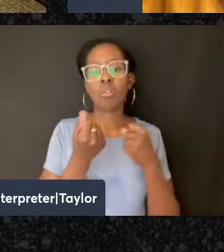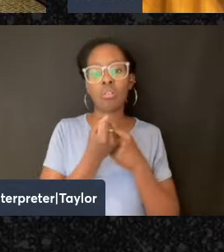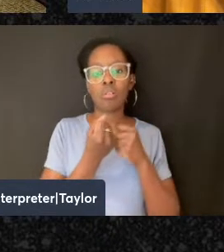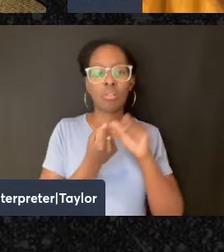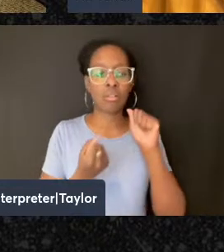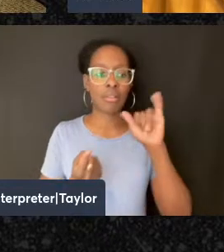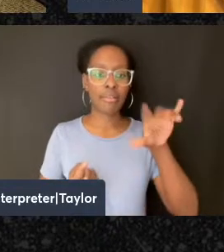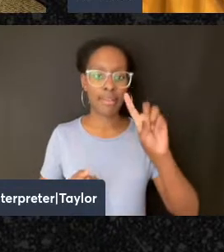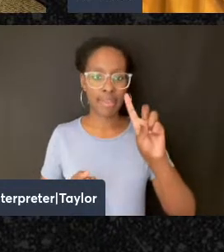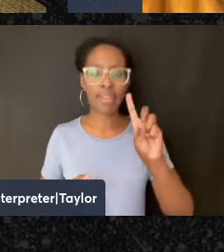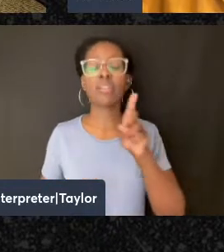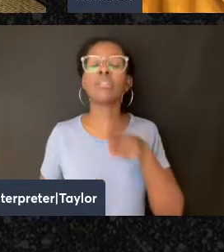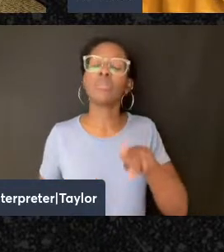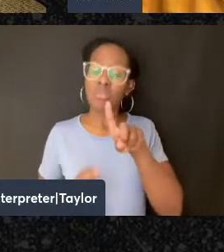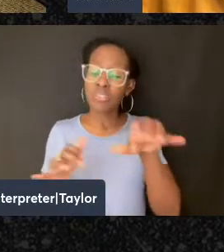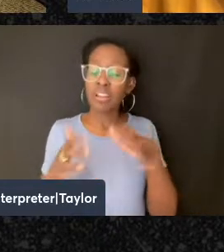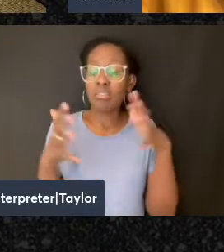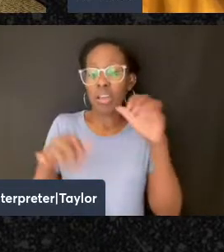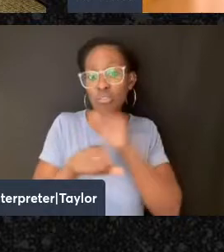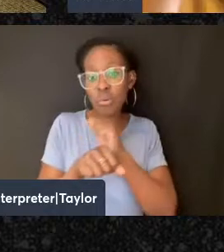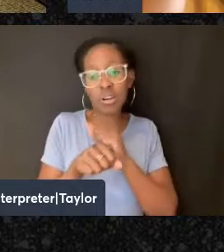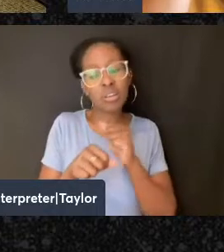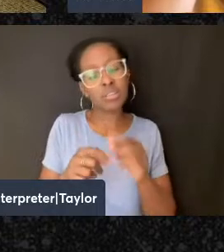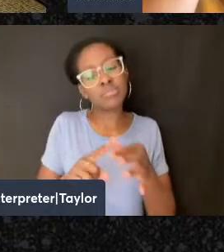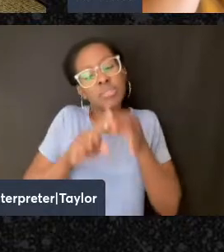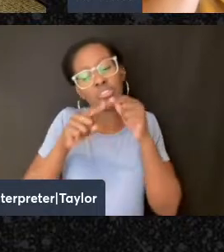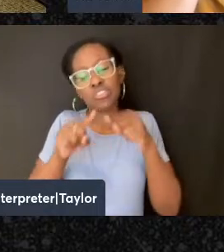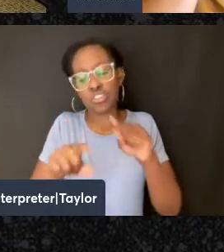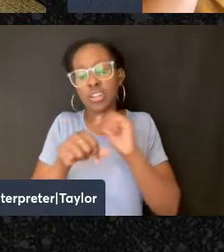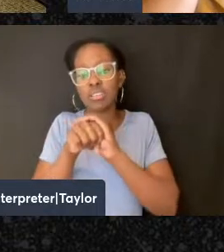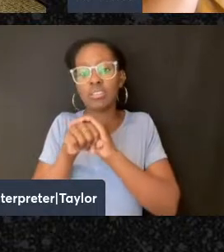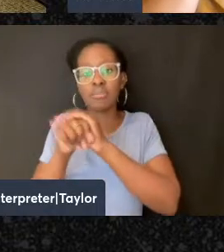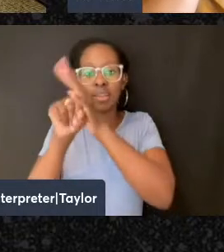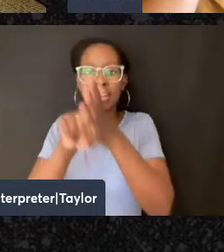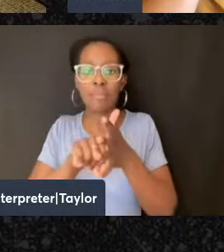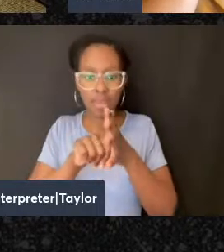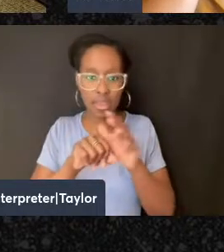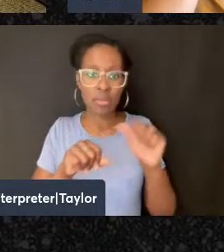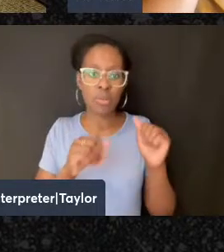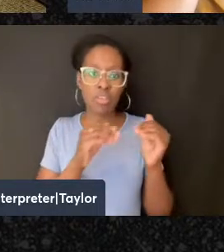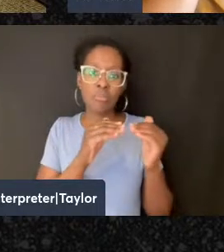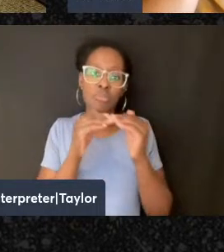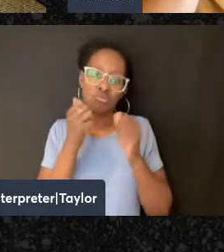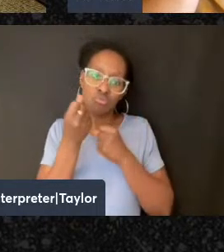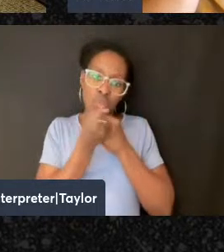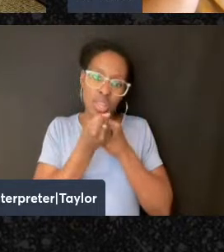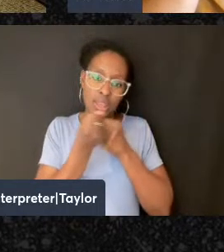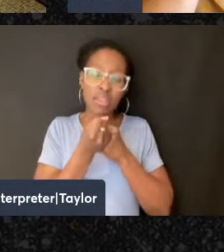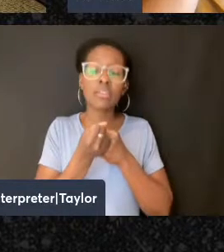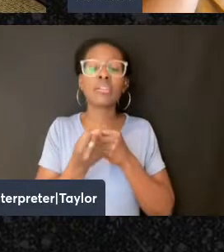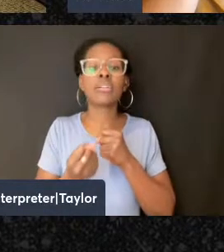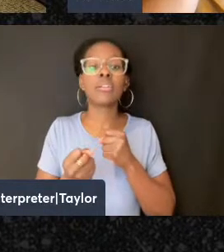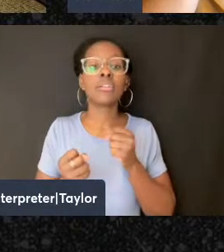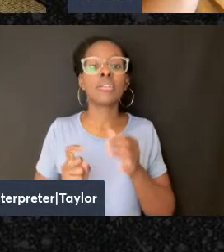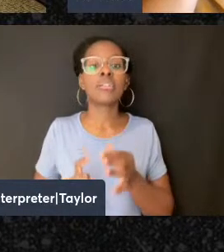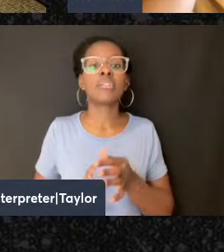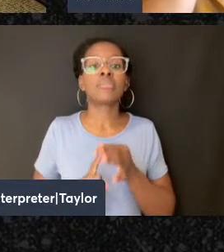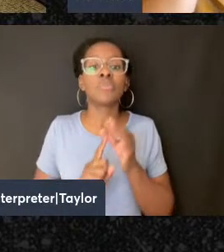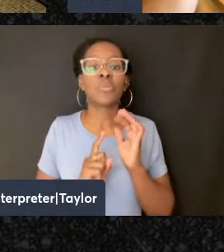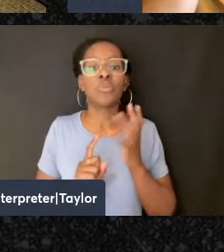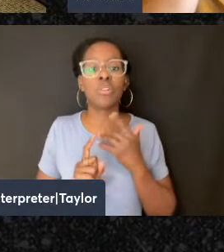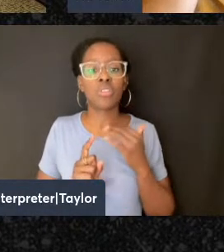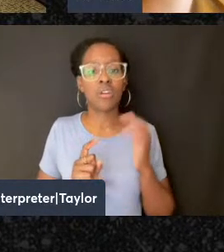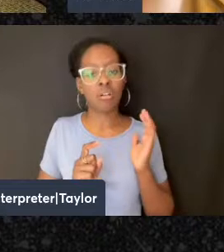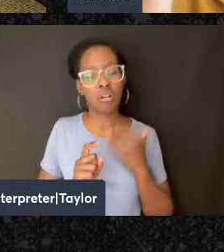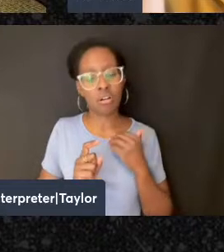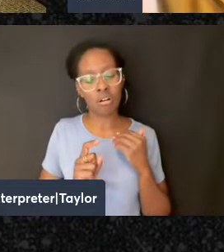BCRW has done a lot of work, especially over the pandemic on mutual aid, especially with our longtime colleague